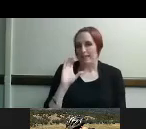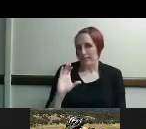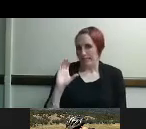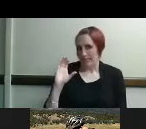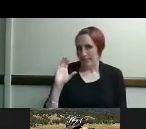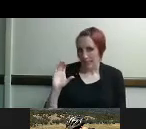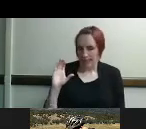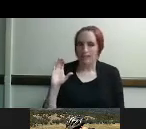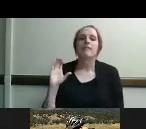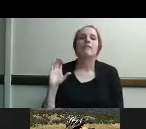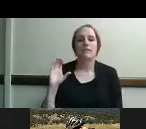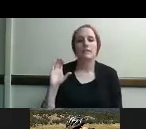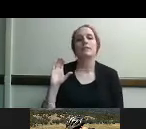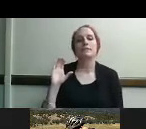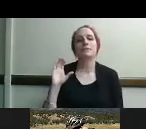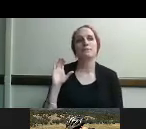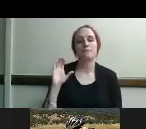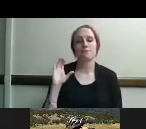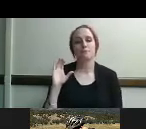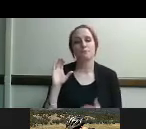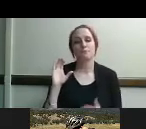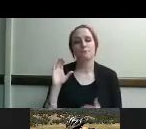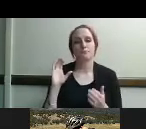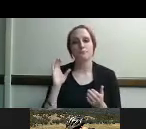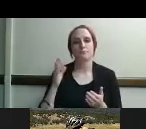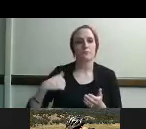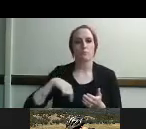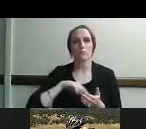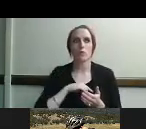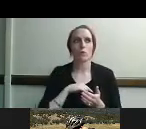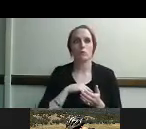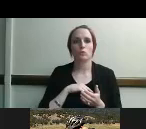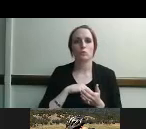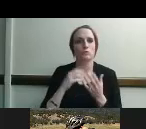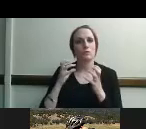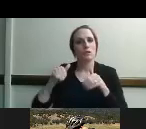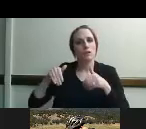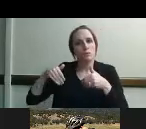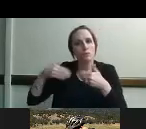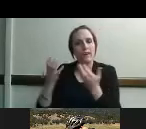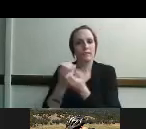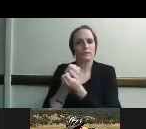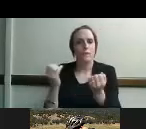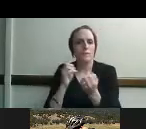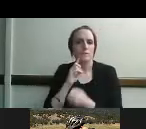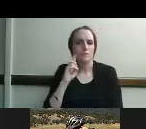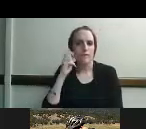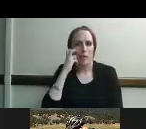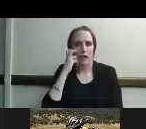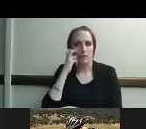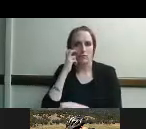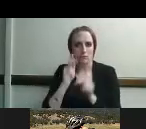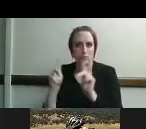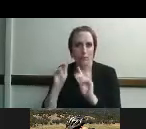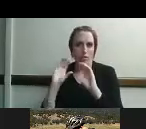we are looking to provide equipment to deafblind individuals and